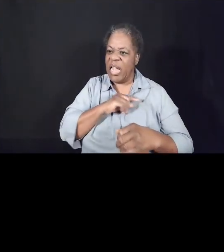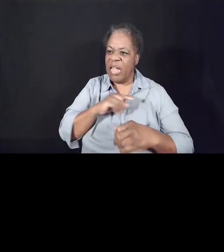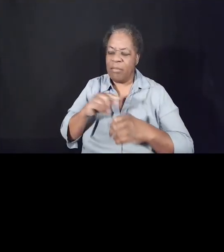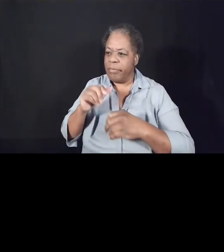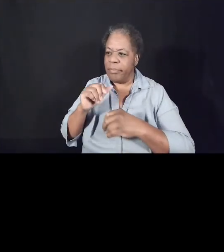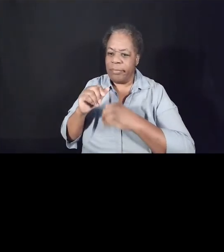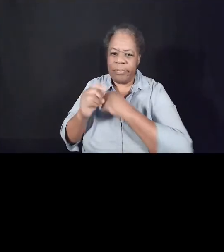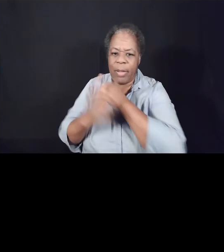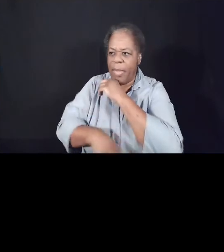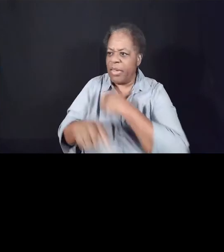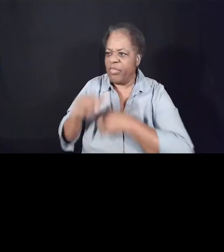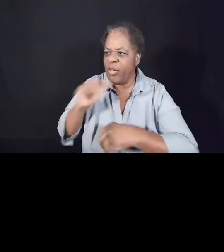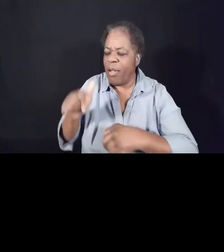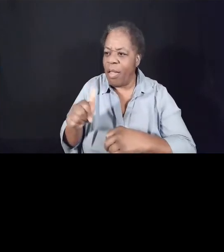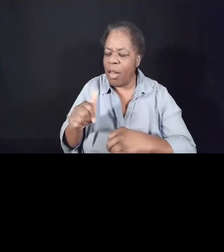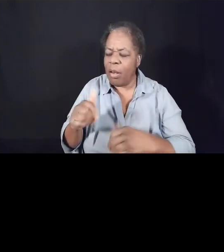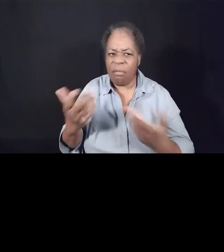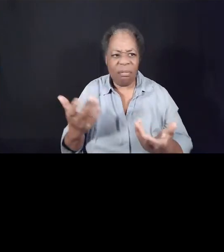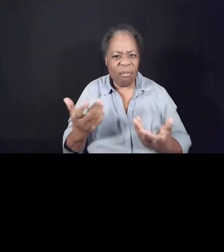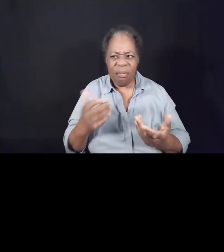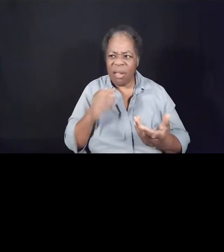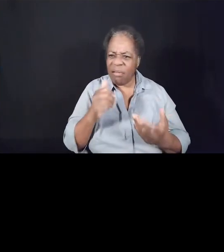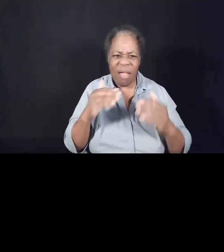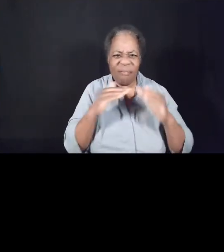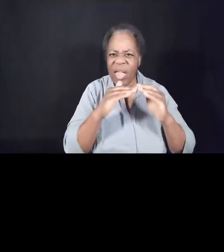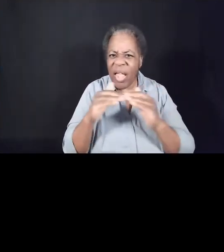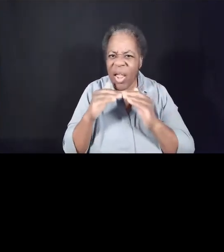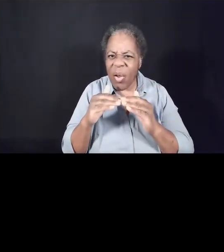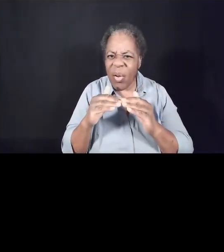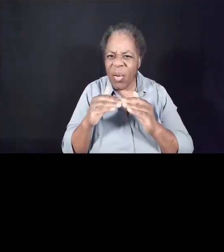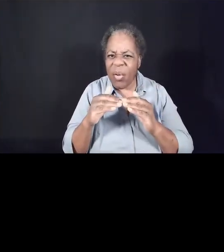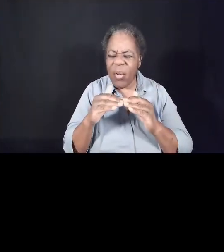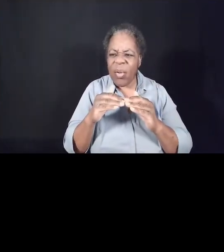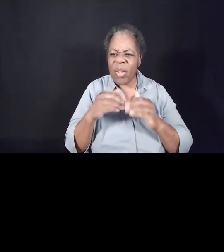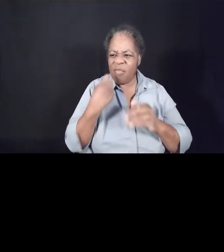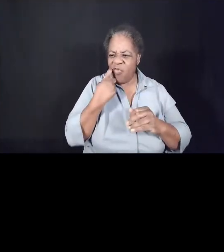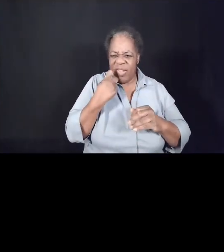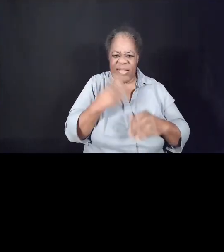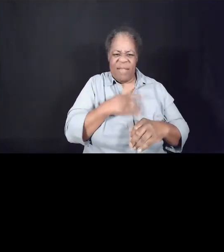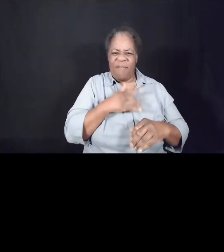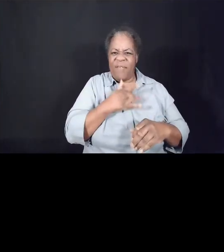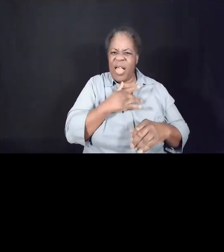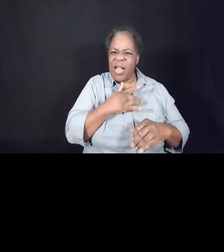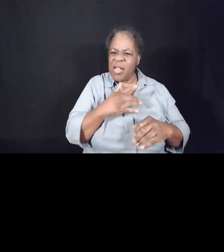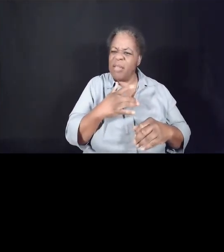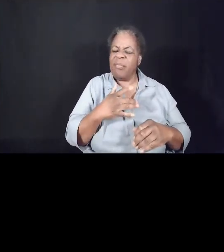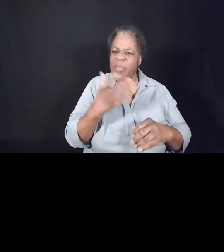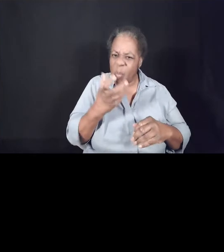And as we said, we've felt it a lot lately, this instinct for justice.